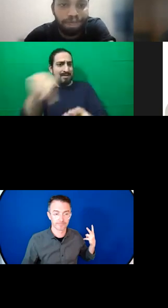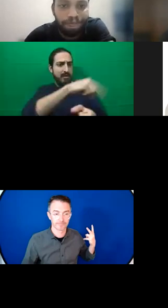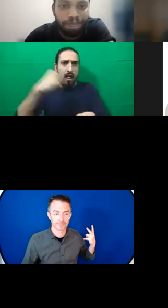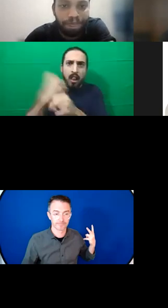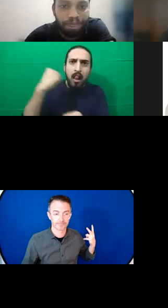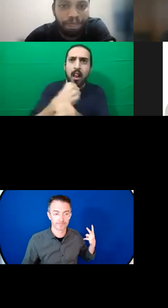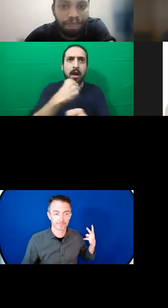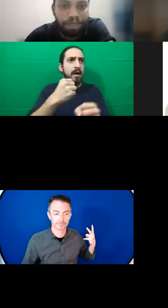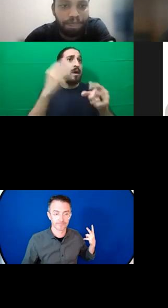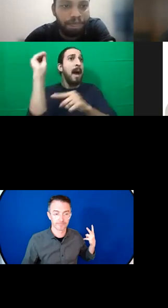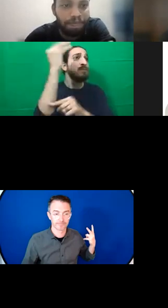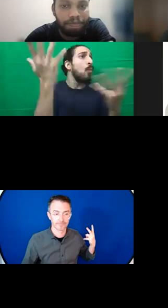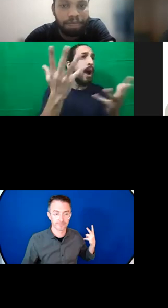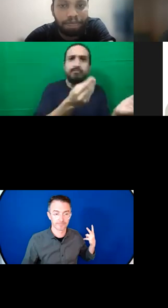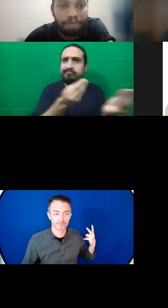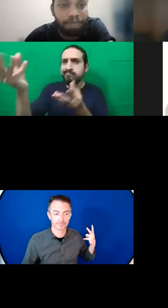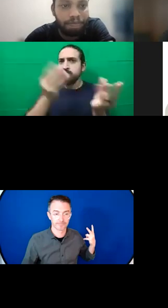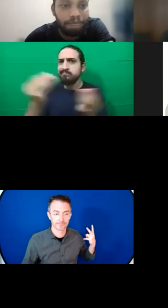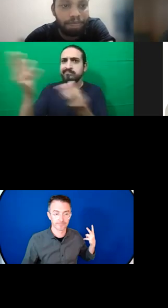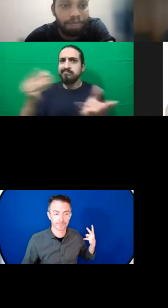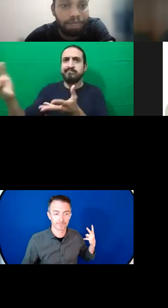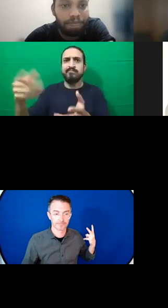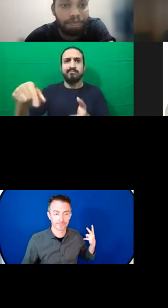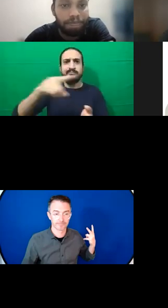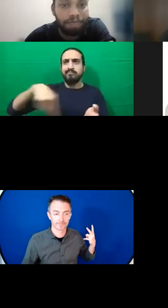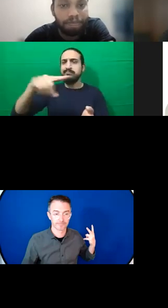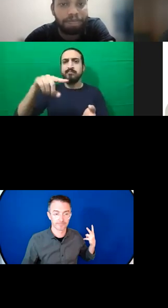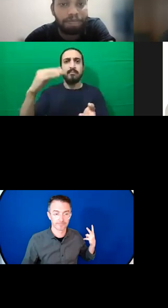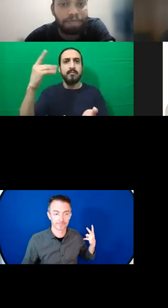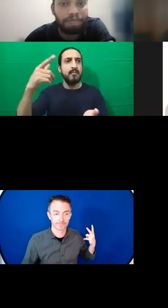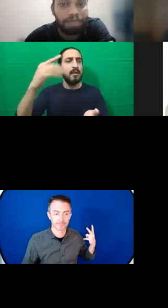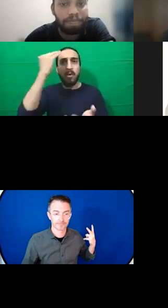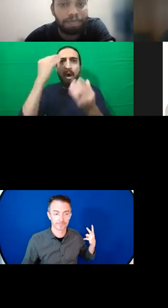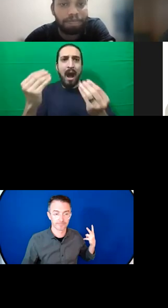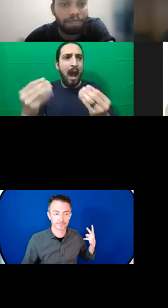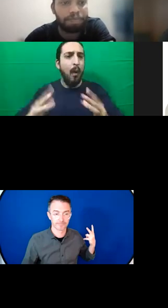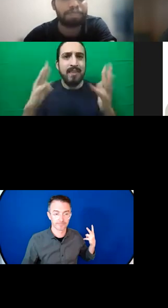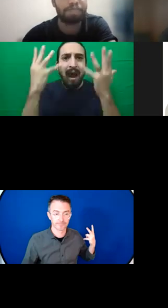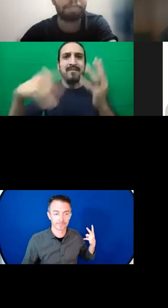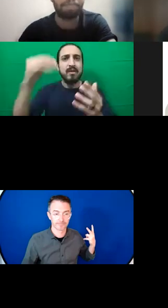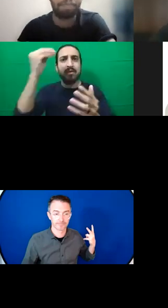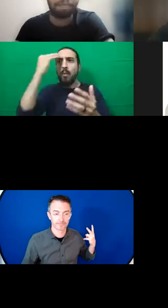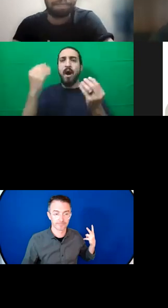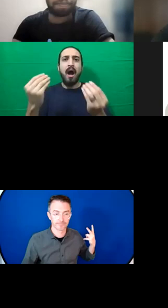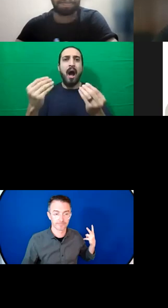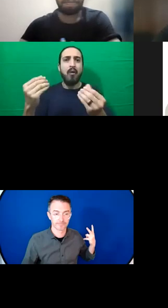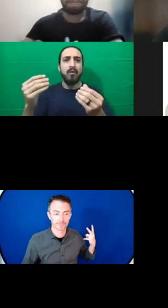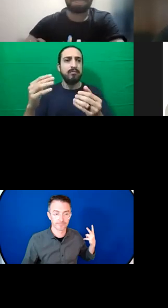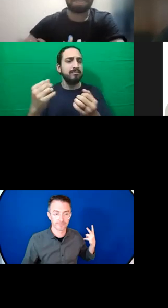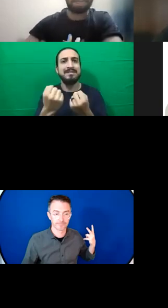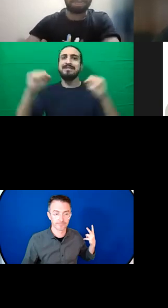We know that lives will be saved by investing in preparedness and response for SRH as part of climate change adaptation.